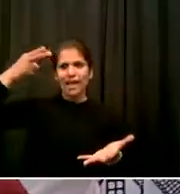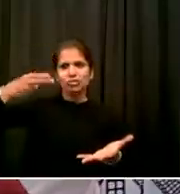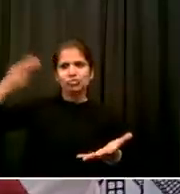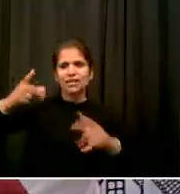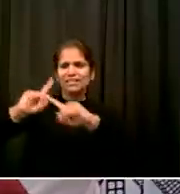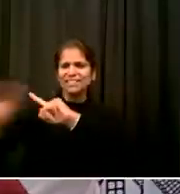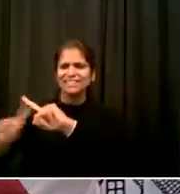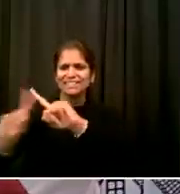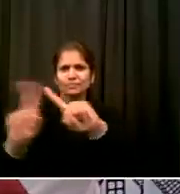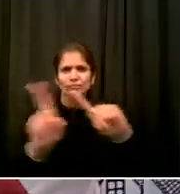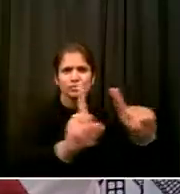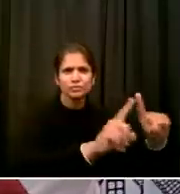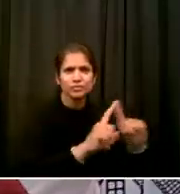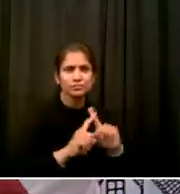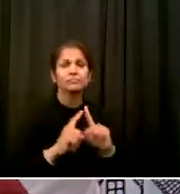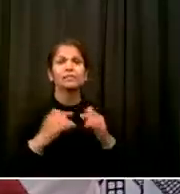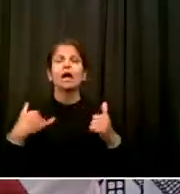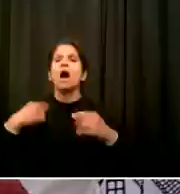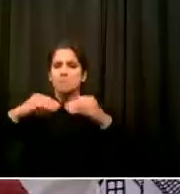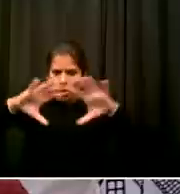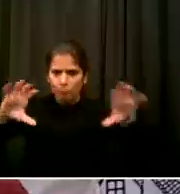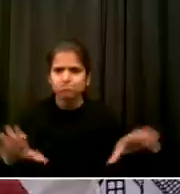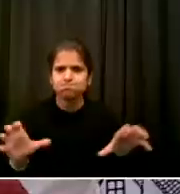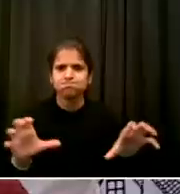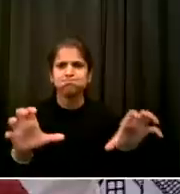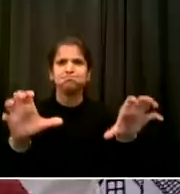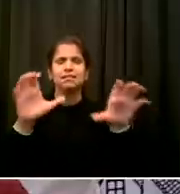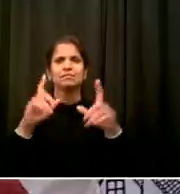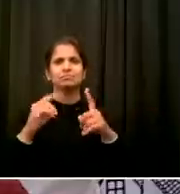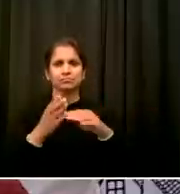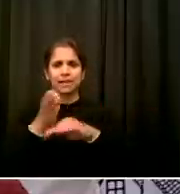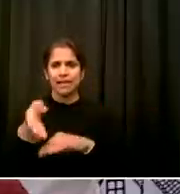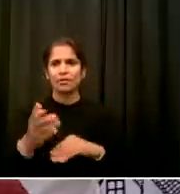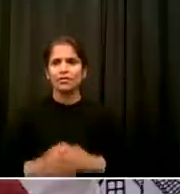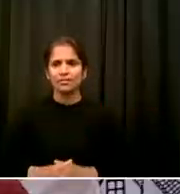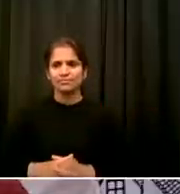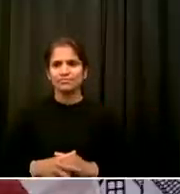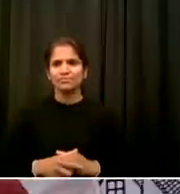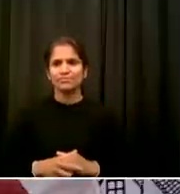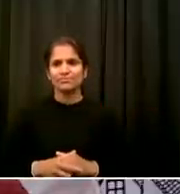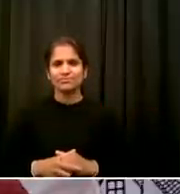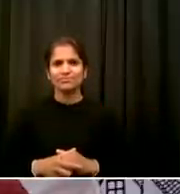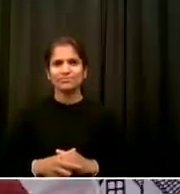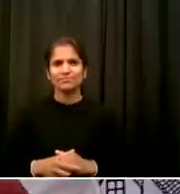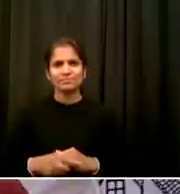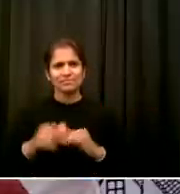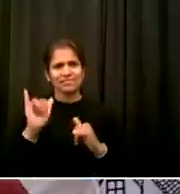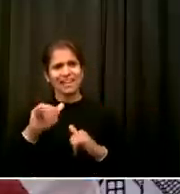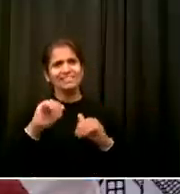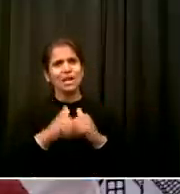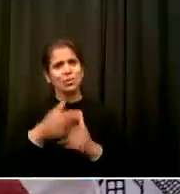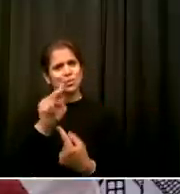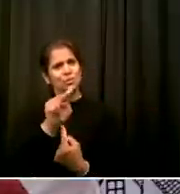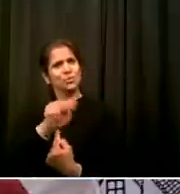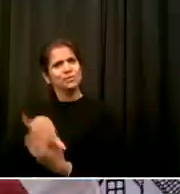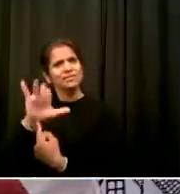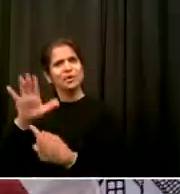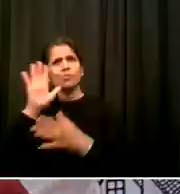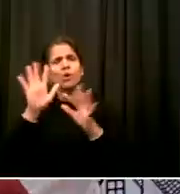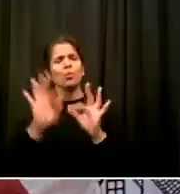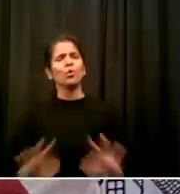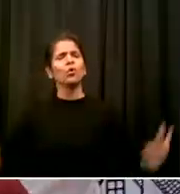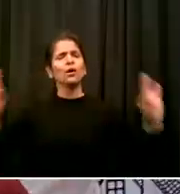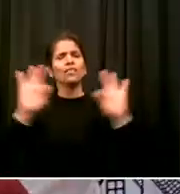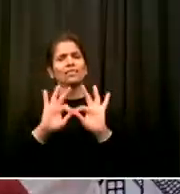who came before us And that's the way we make New York City worthy of the greatness that the world sees in us